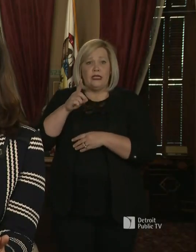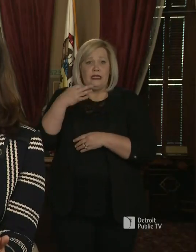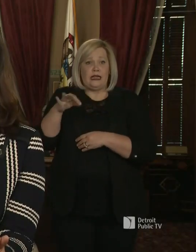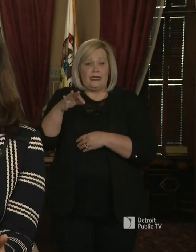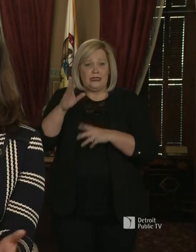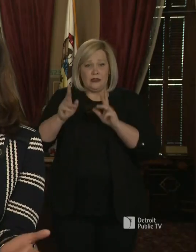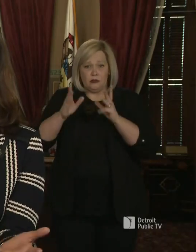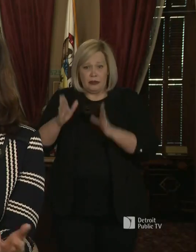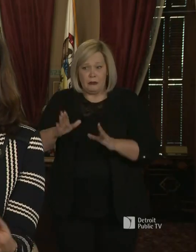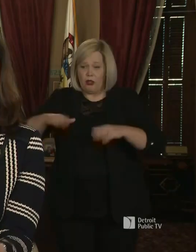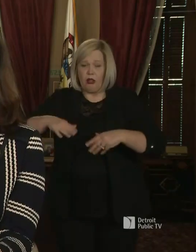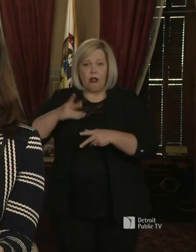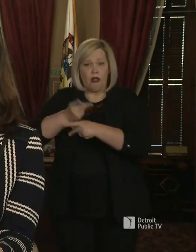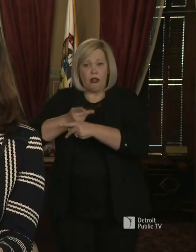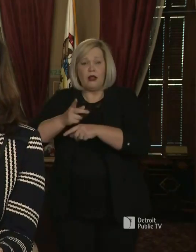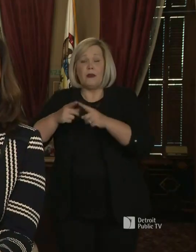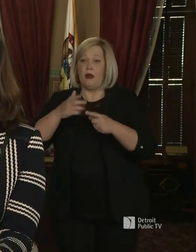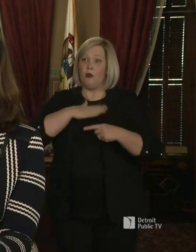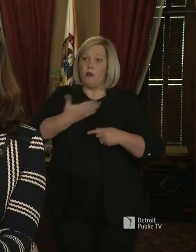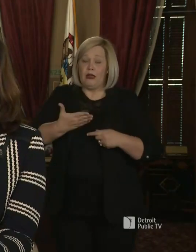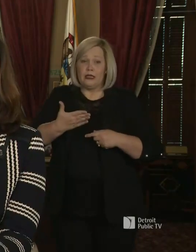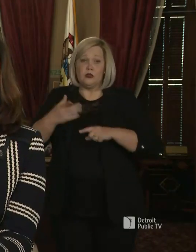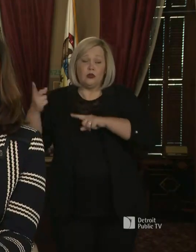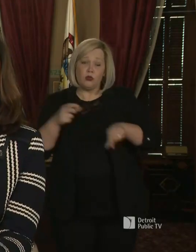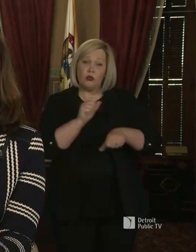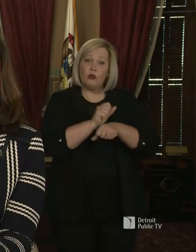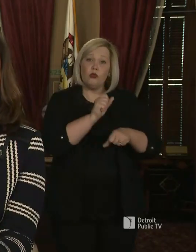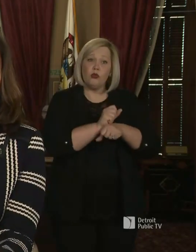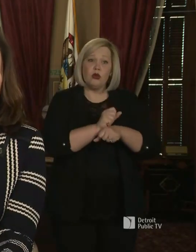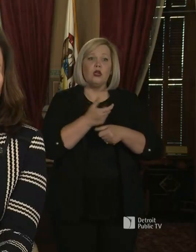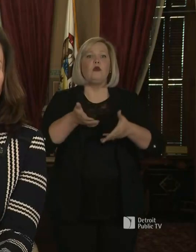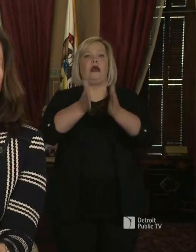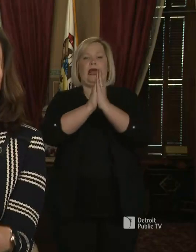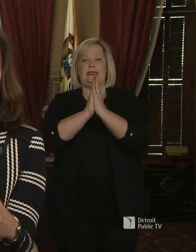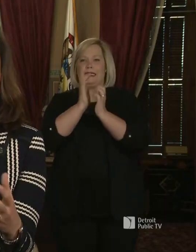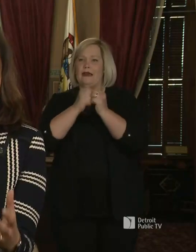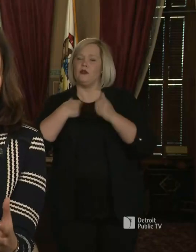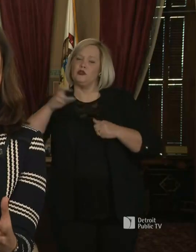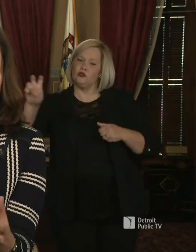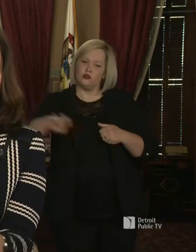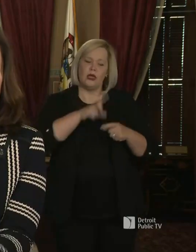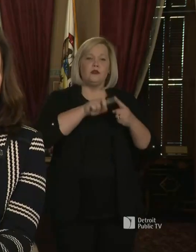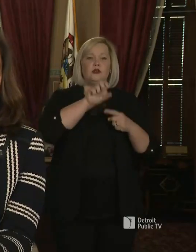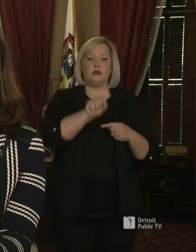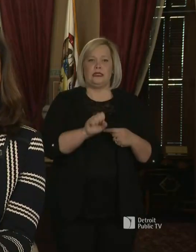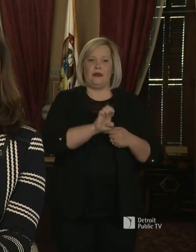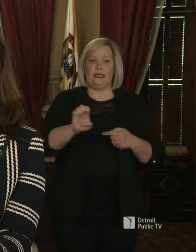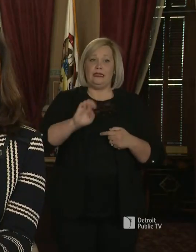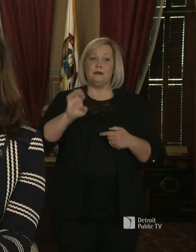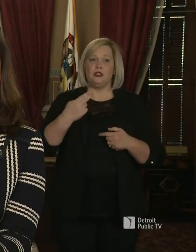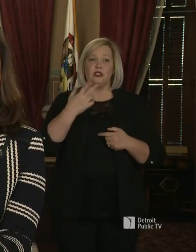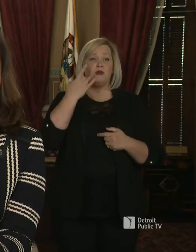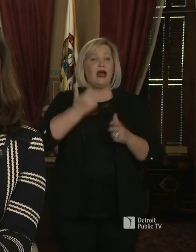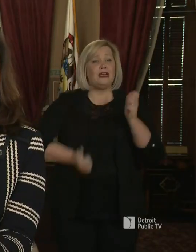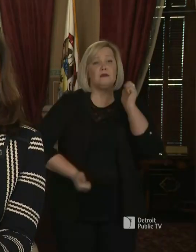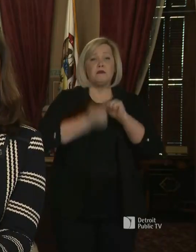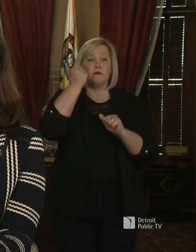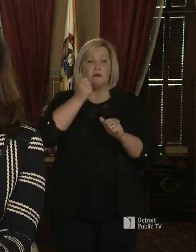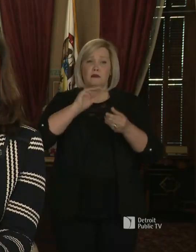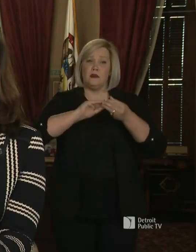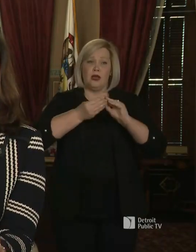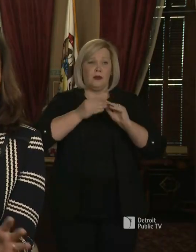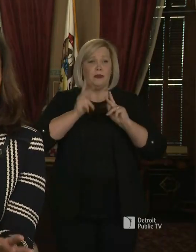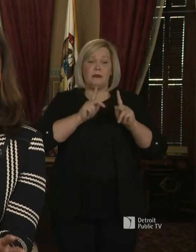that anyone with this kind of training consider coming into southeast Michigan where the most acute caseload has grown